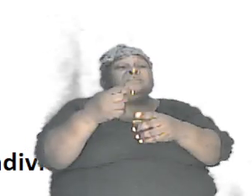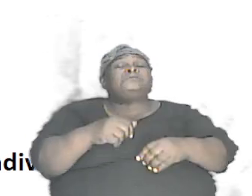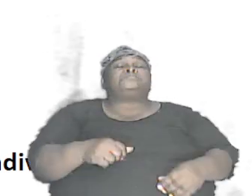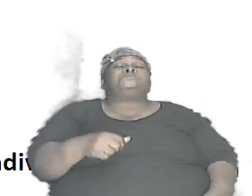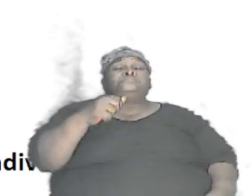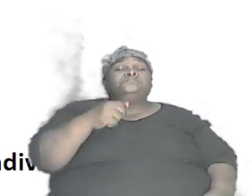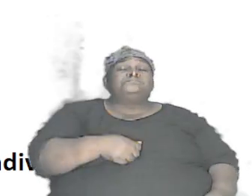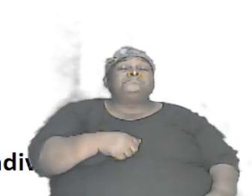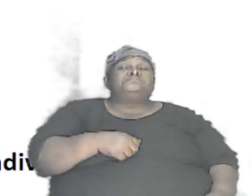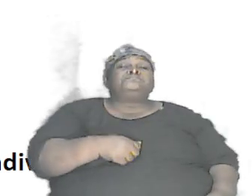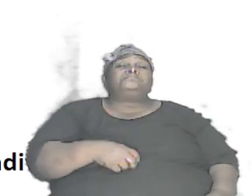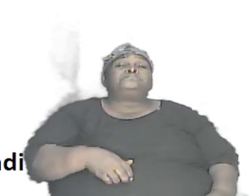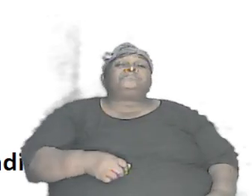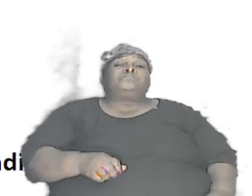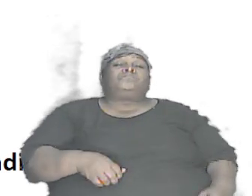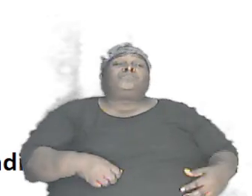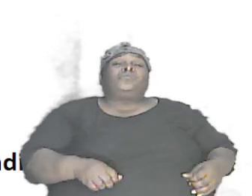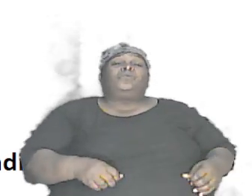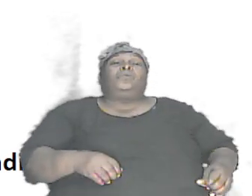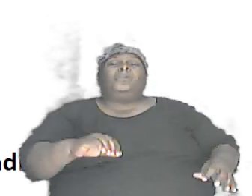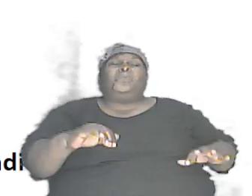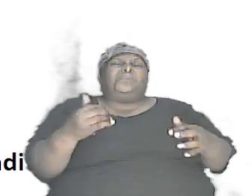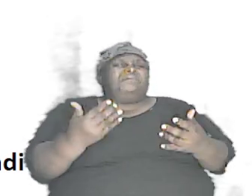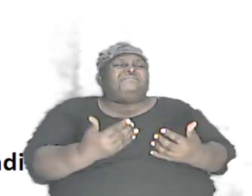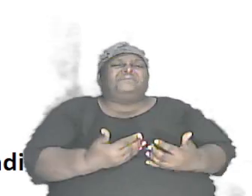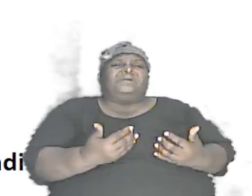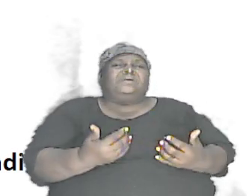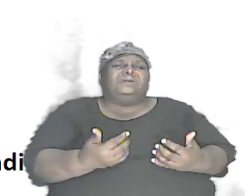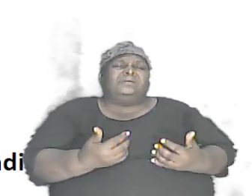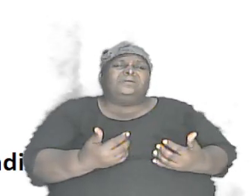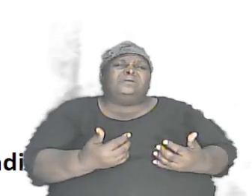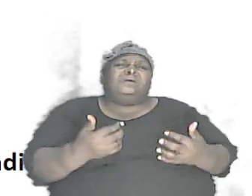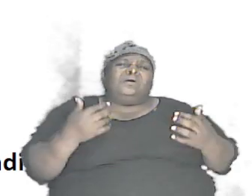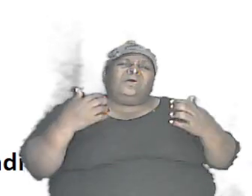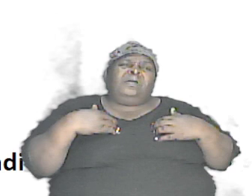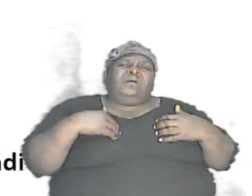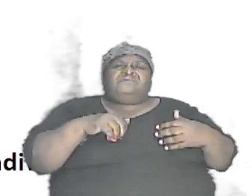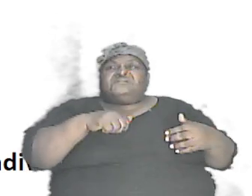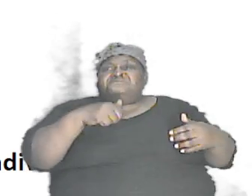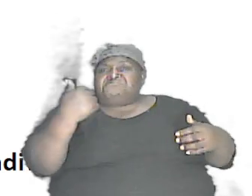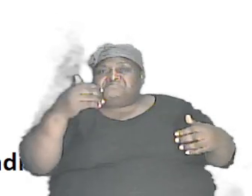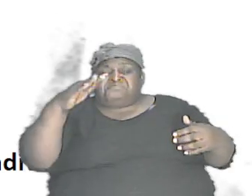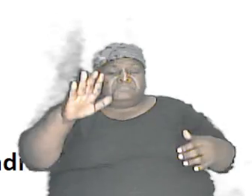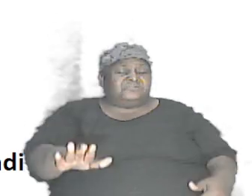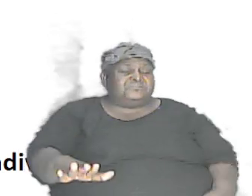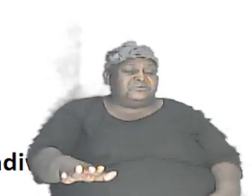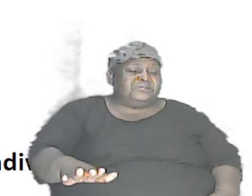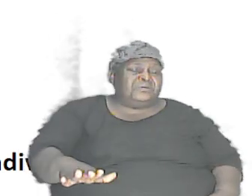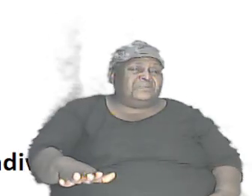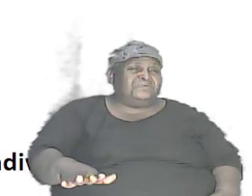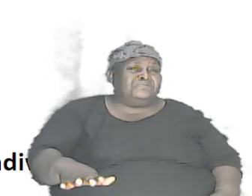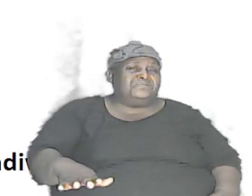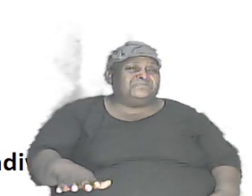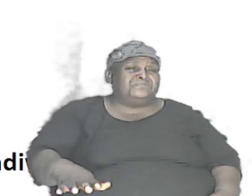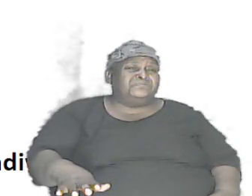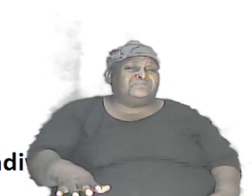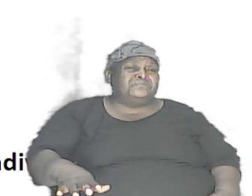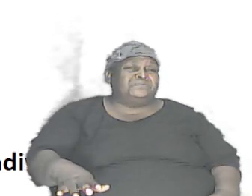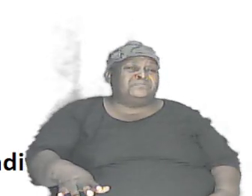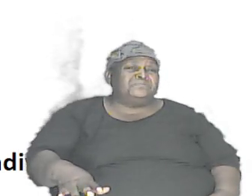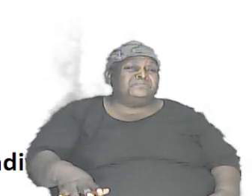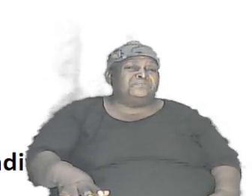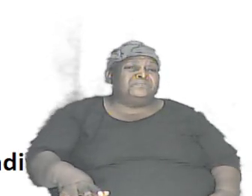parents. However, if they had another child, which we just